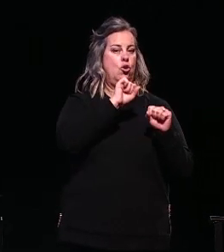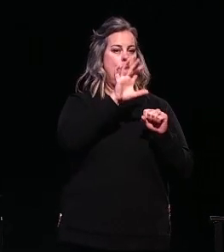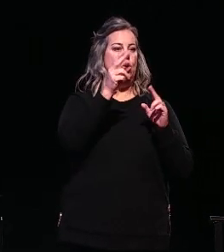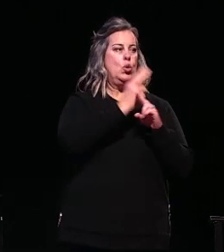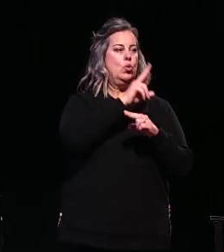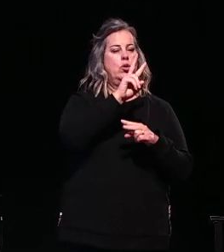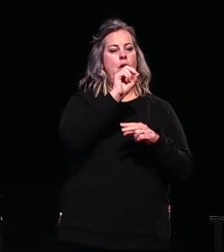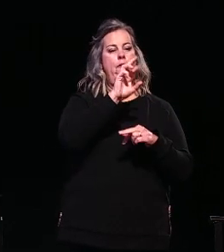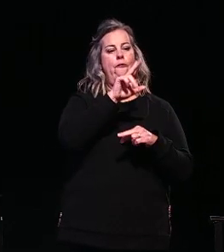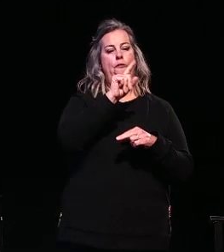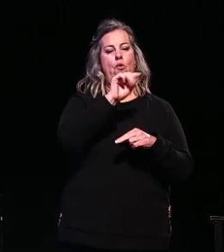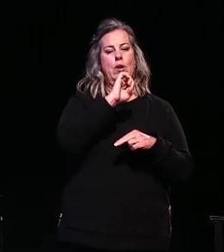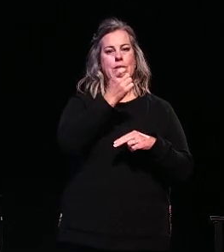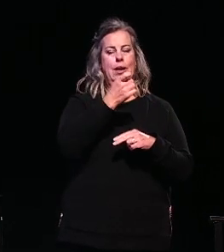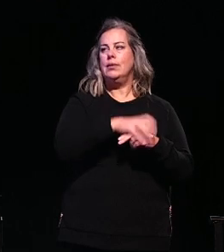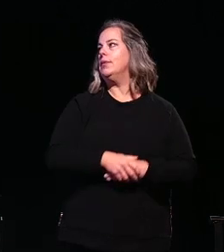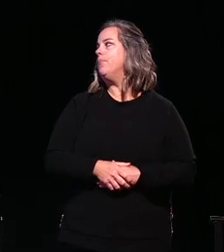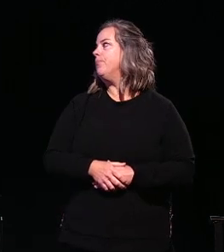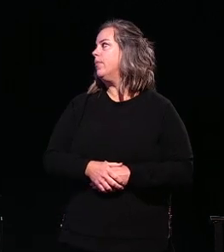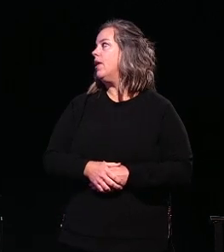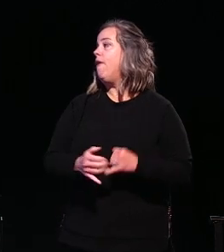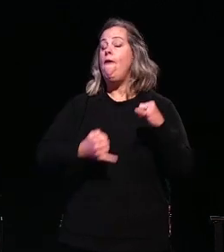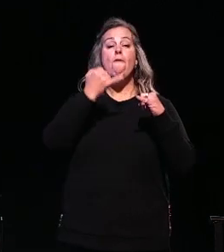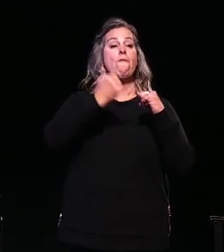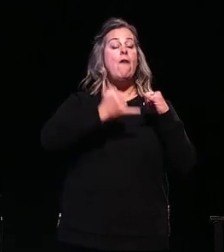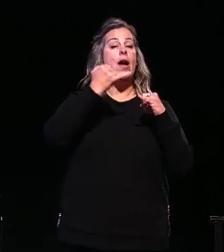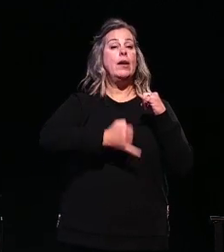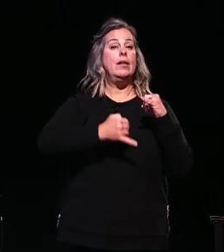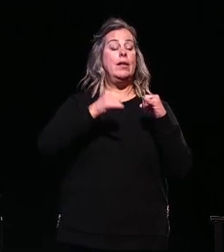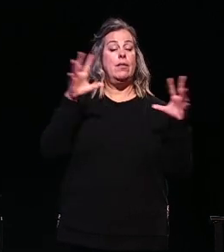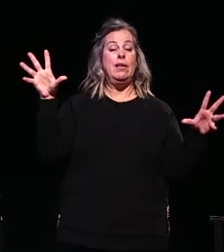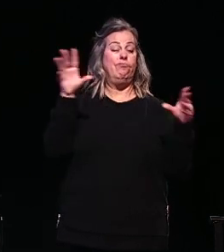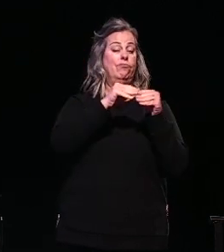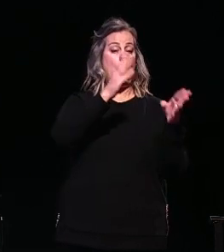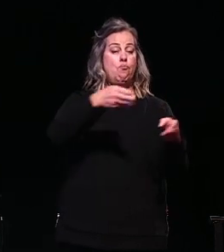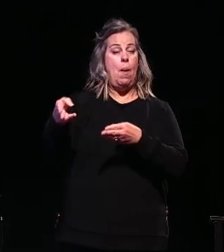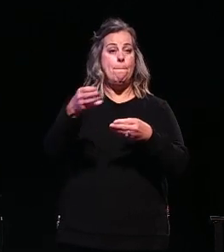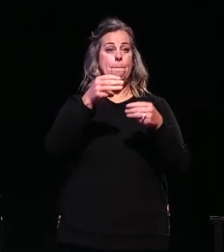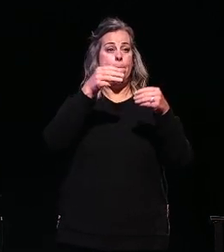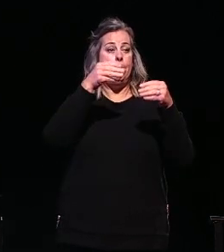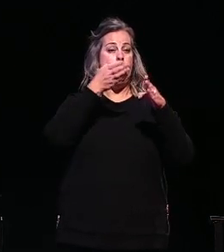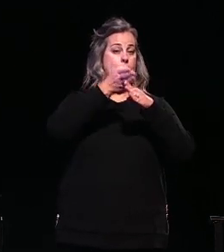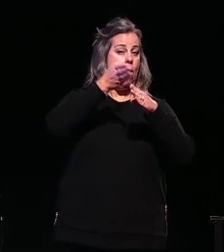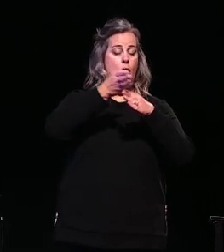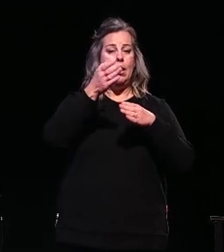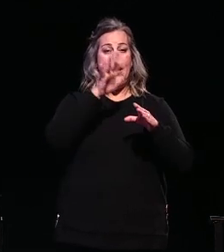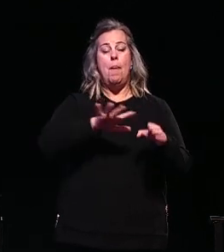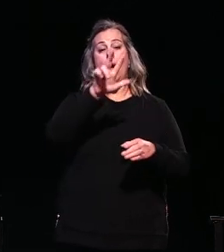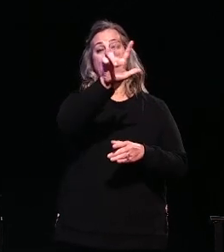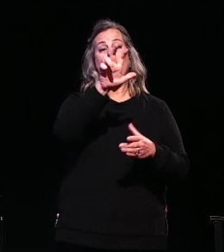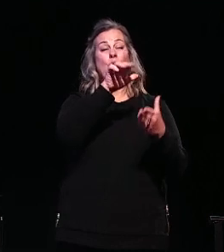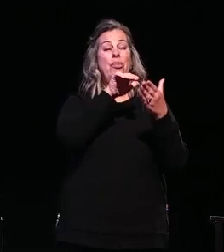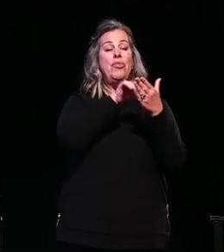every farm in the US with 200 plus cows. Finally looking at the entire prep market there are around 300,000 farms worldwide